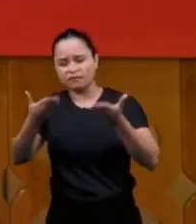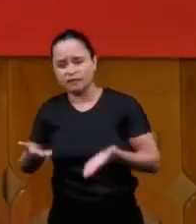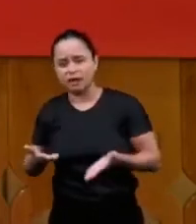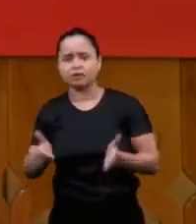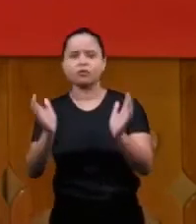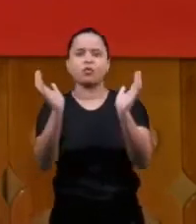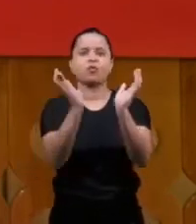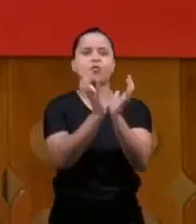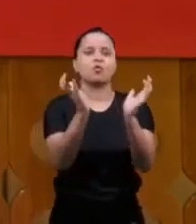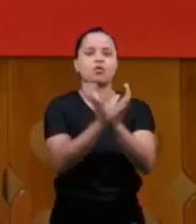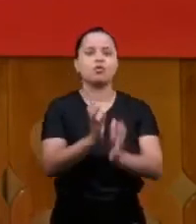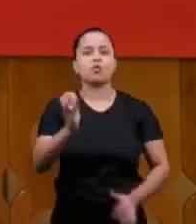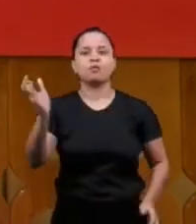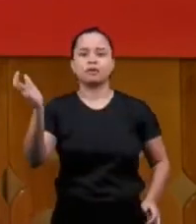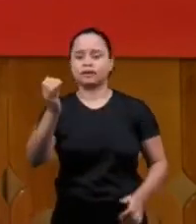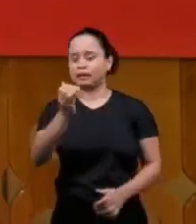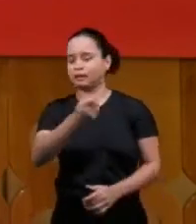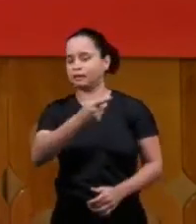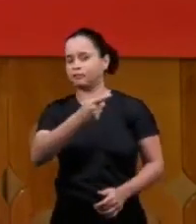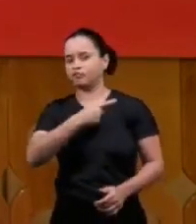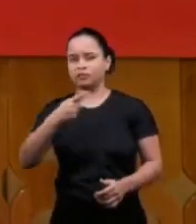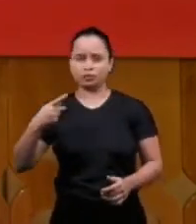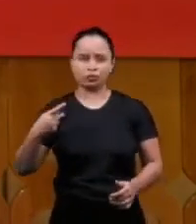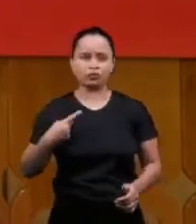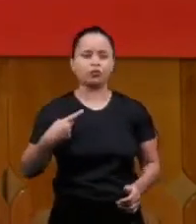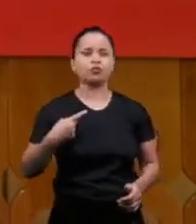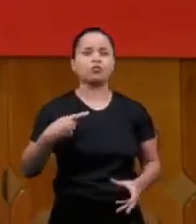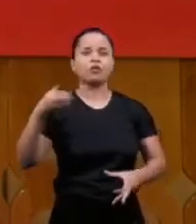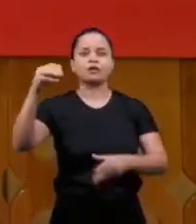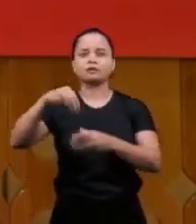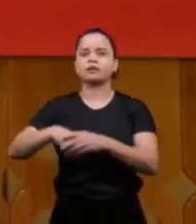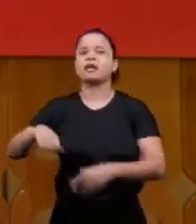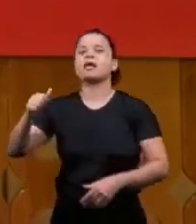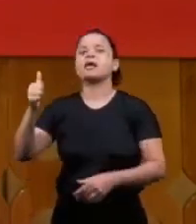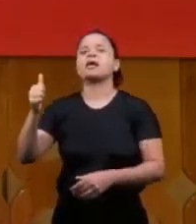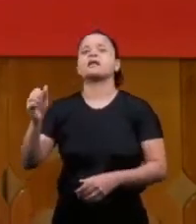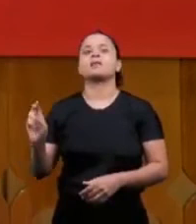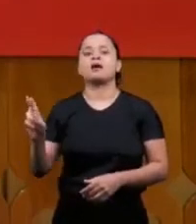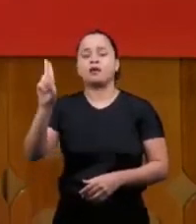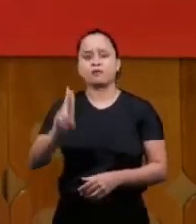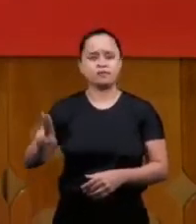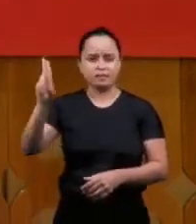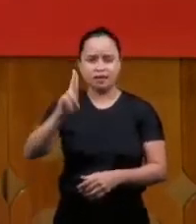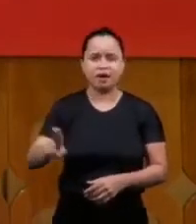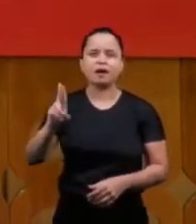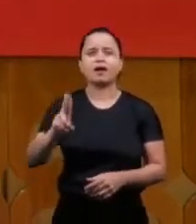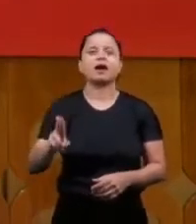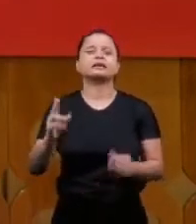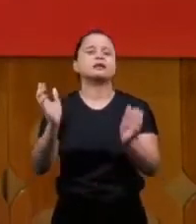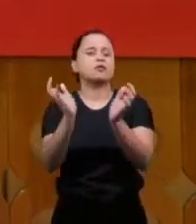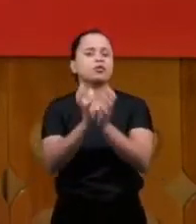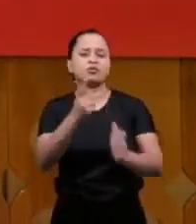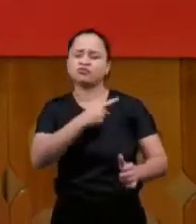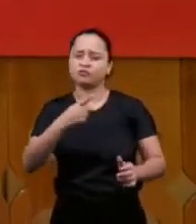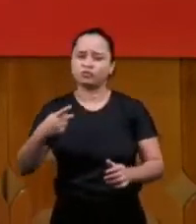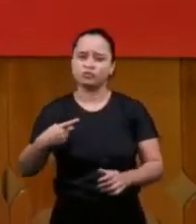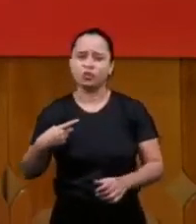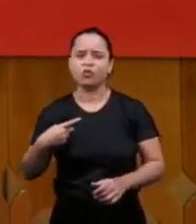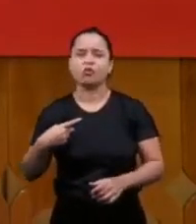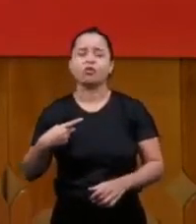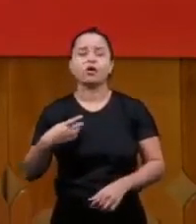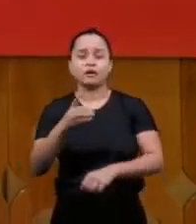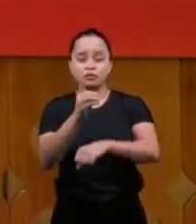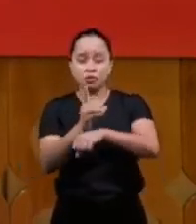pastors from the university and there were a group of post doctorate people there that would watch the service